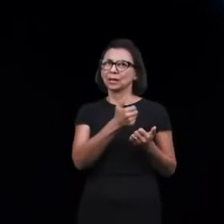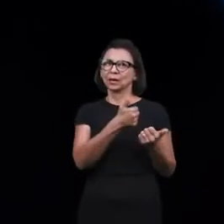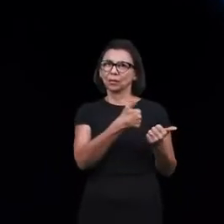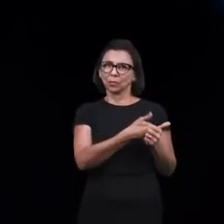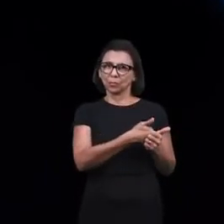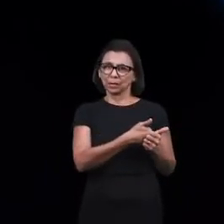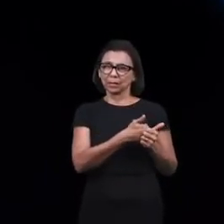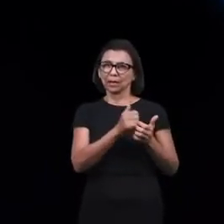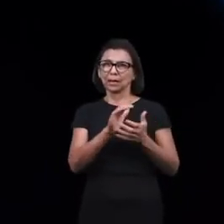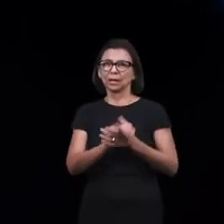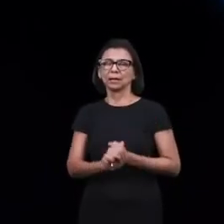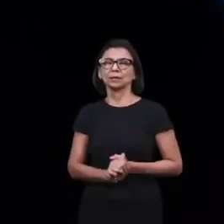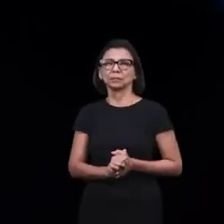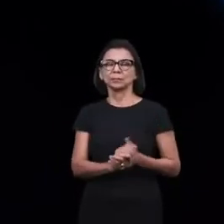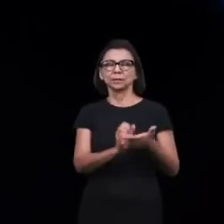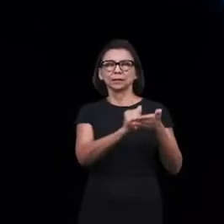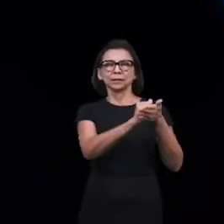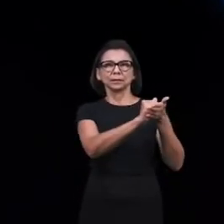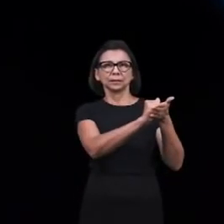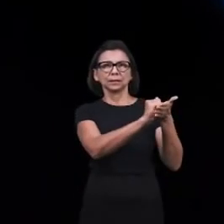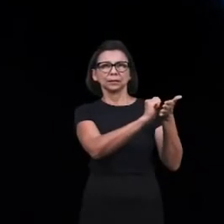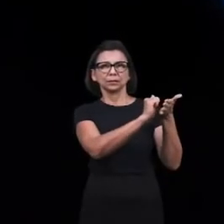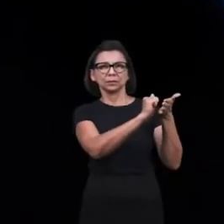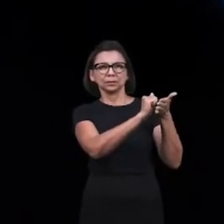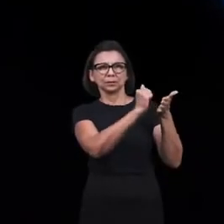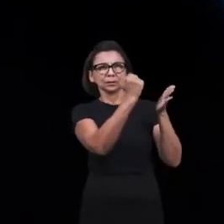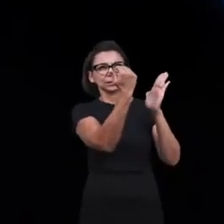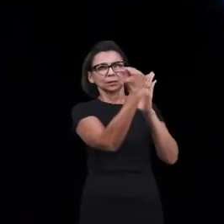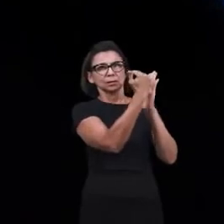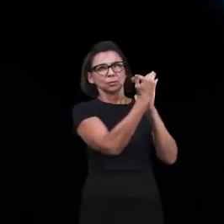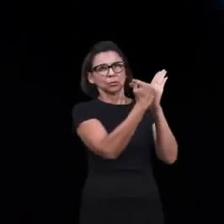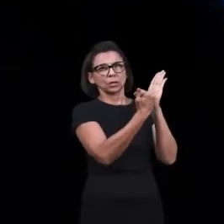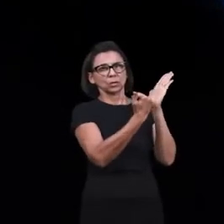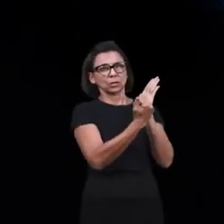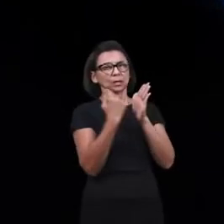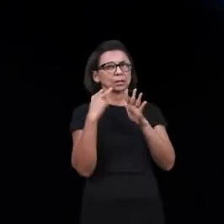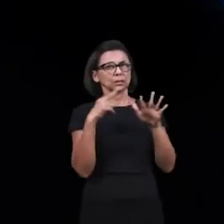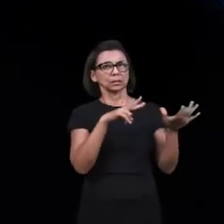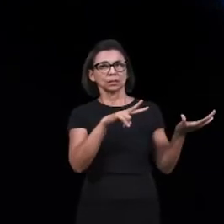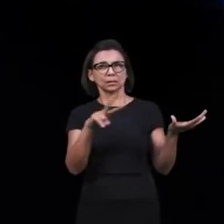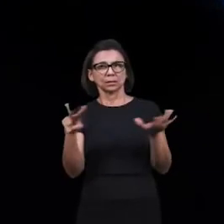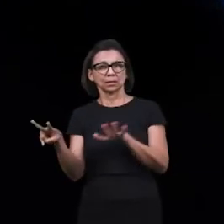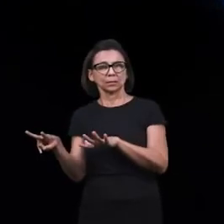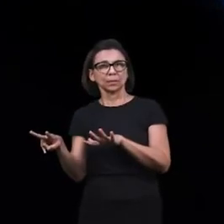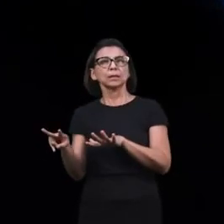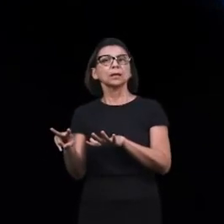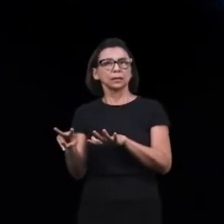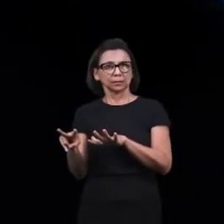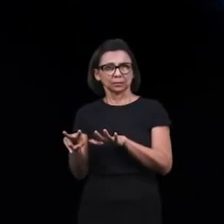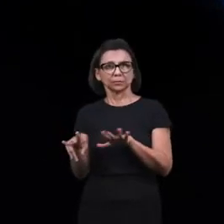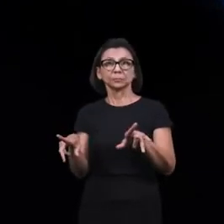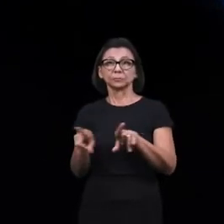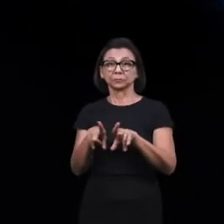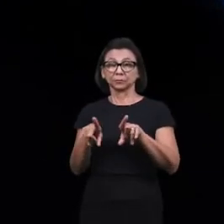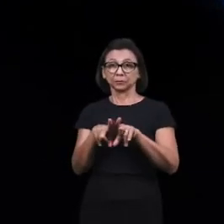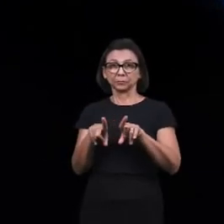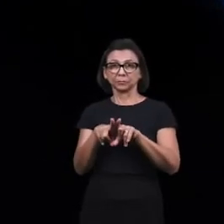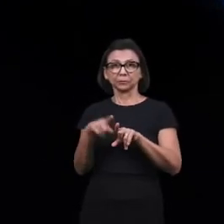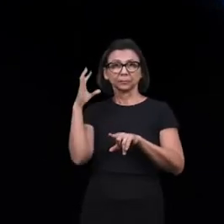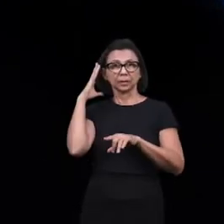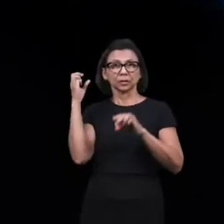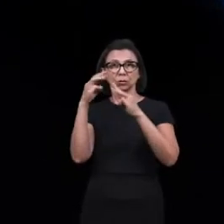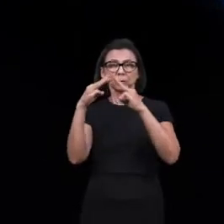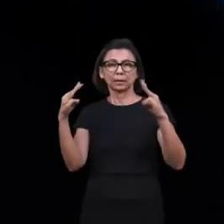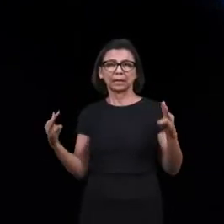published every week every monday on our social networks on the radio money app